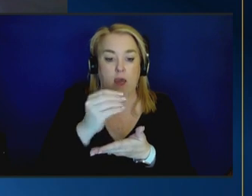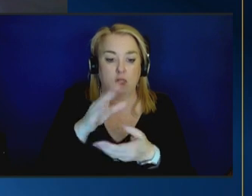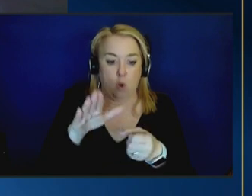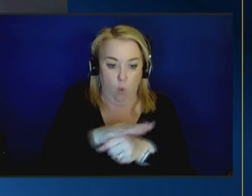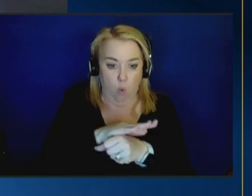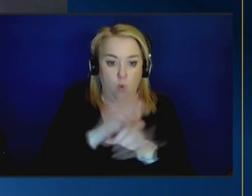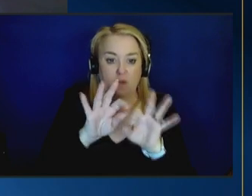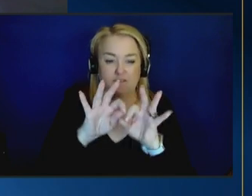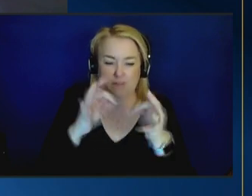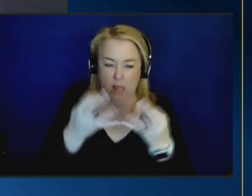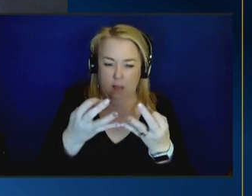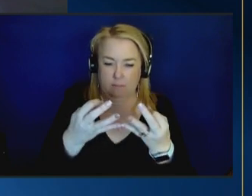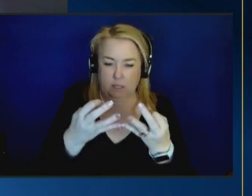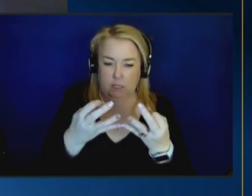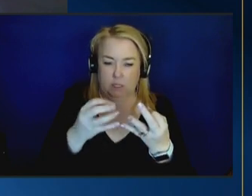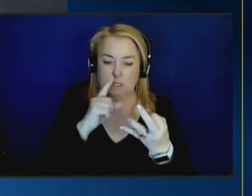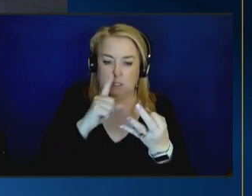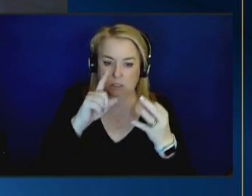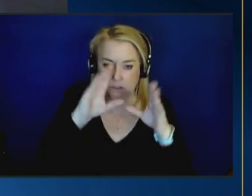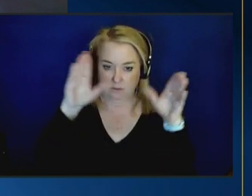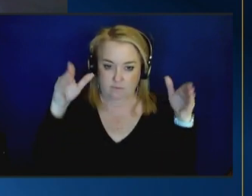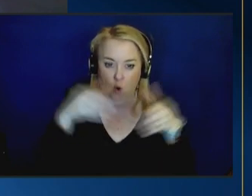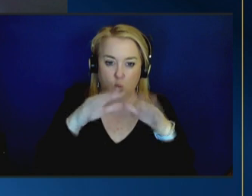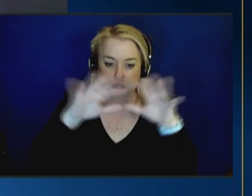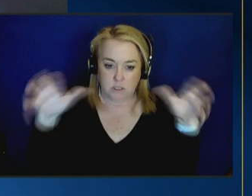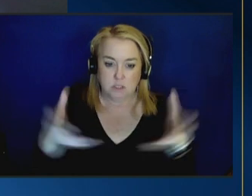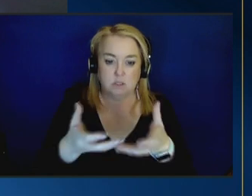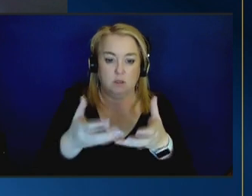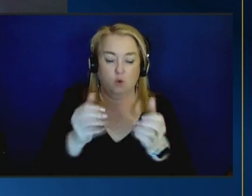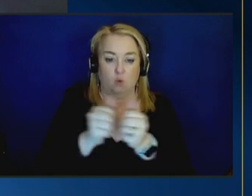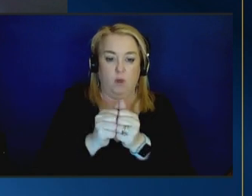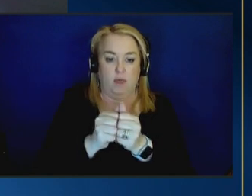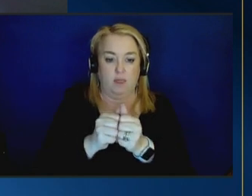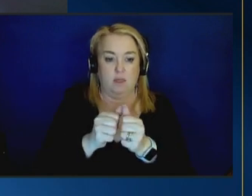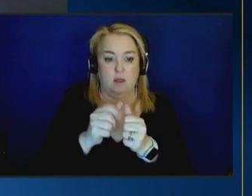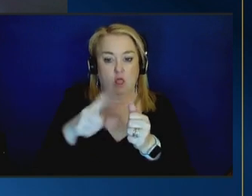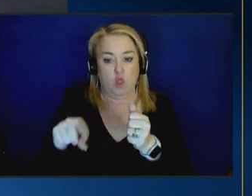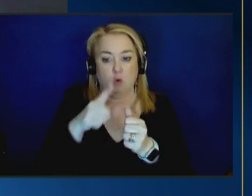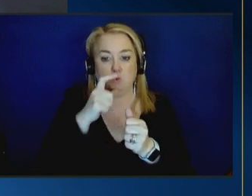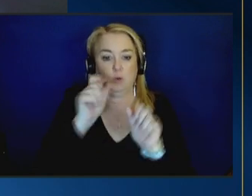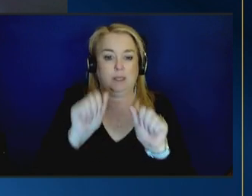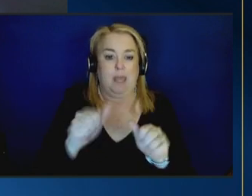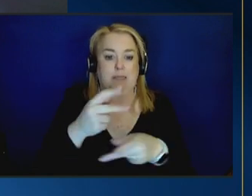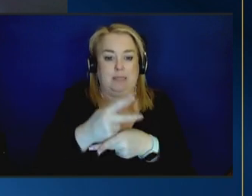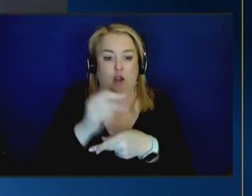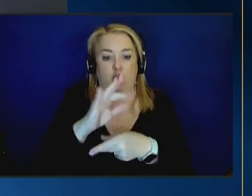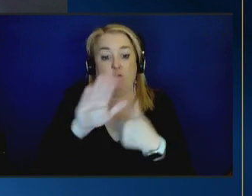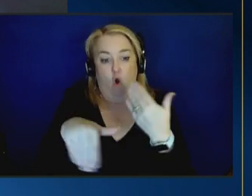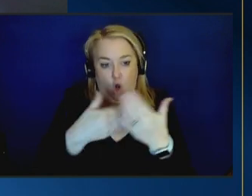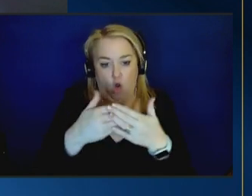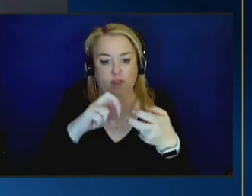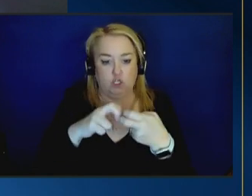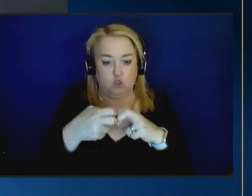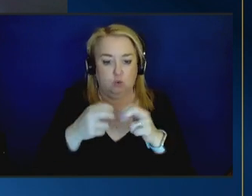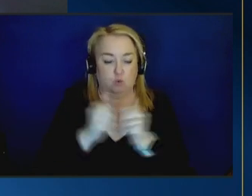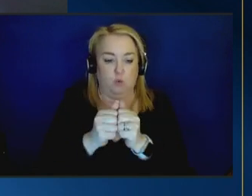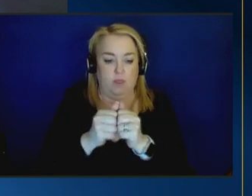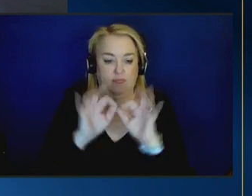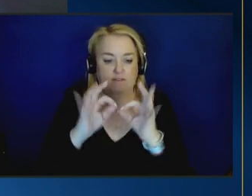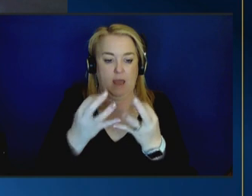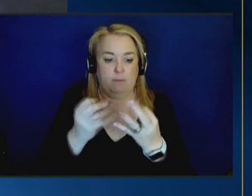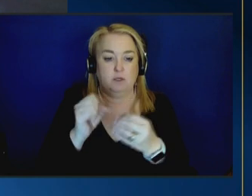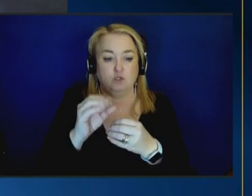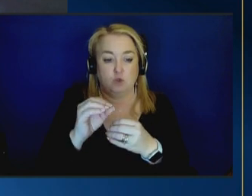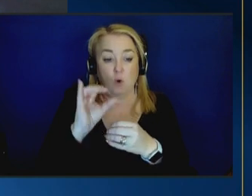is targeted by a provider that's willing to deal with all the issues in the family so co-locating